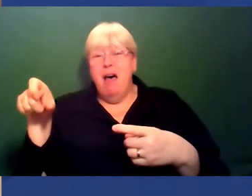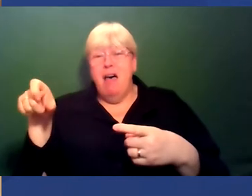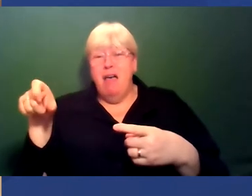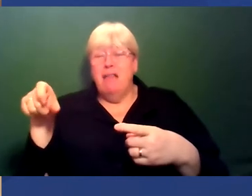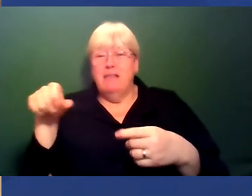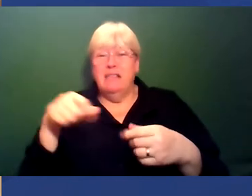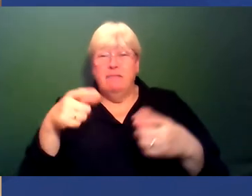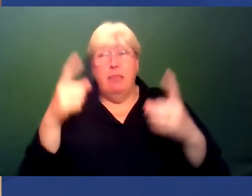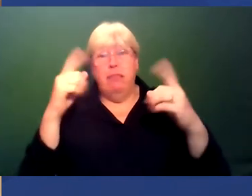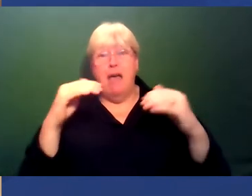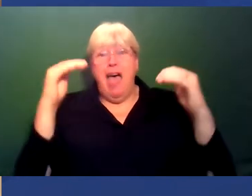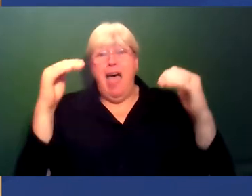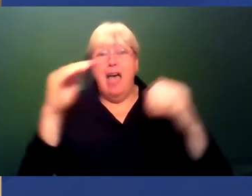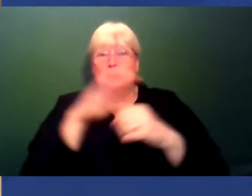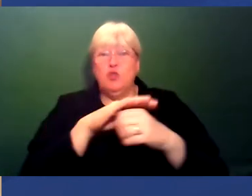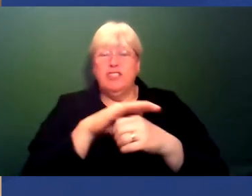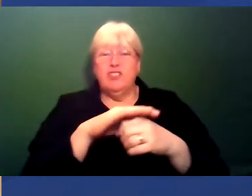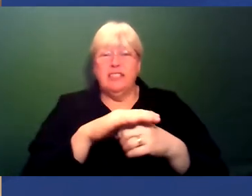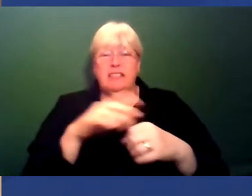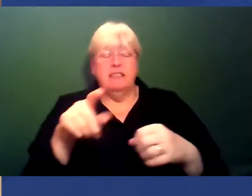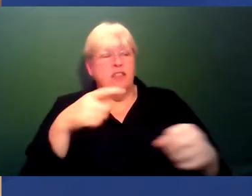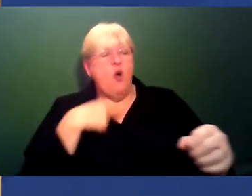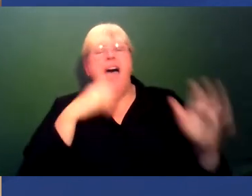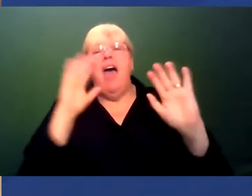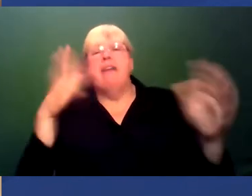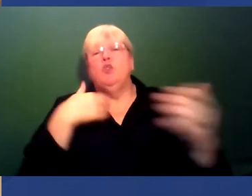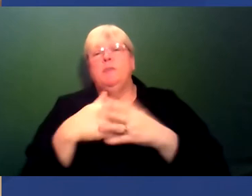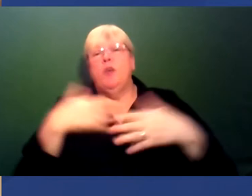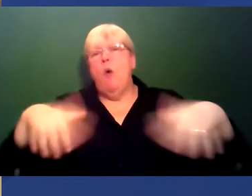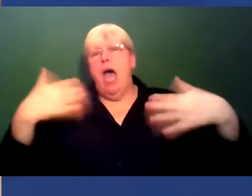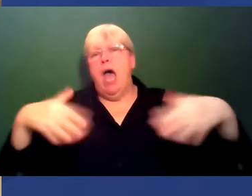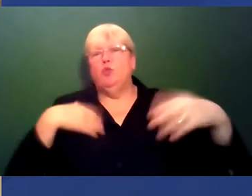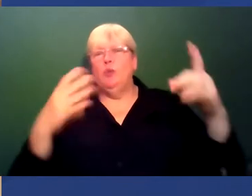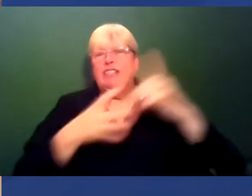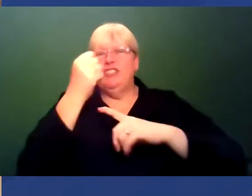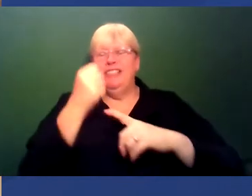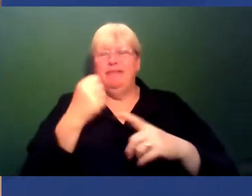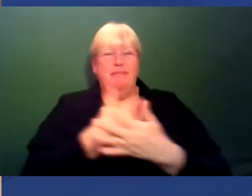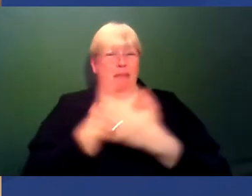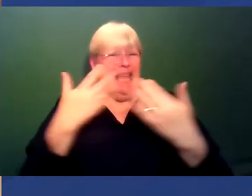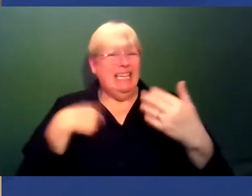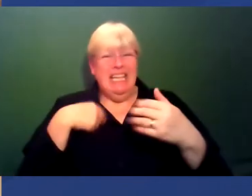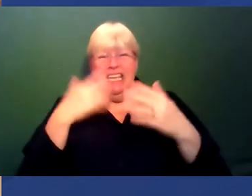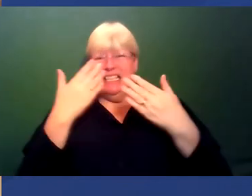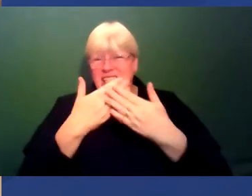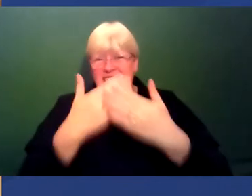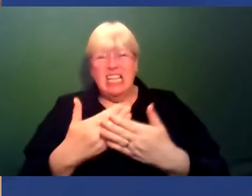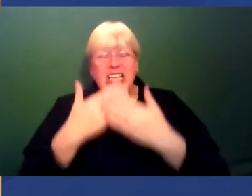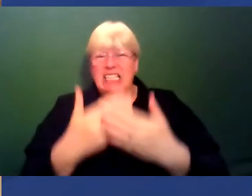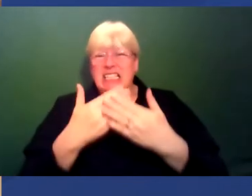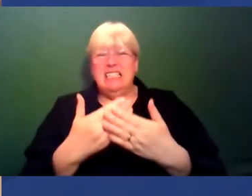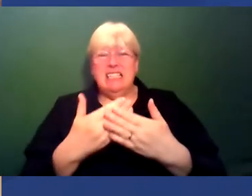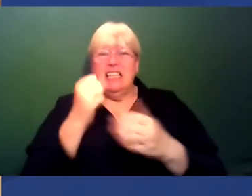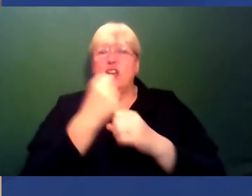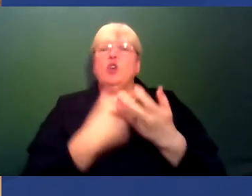and put upon Black people that they need to be exceptional to achieve. And there's lots of studies, isn't there, around this saying how many more grant applications Black